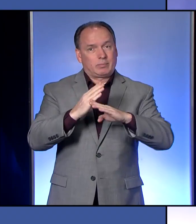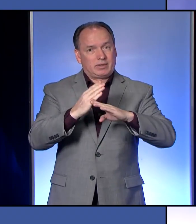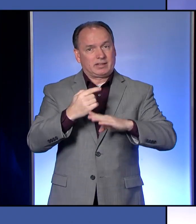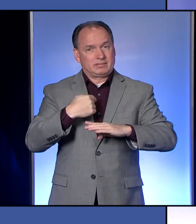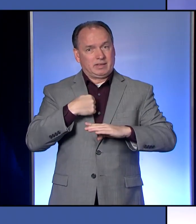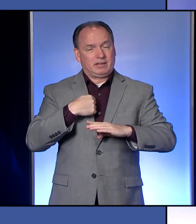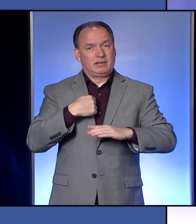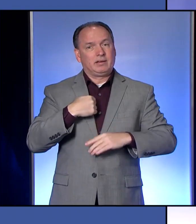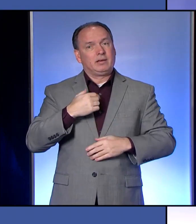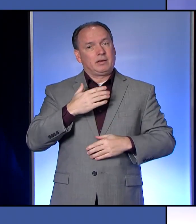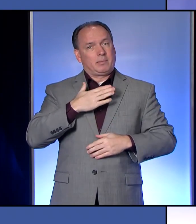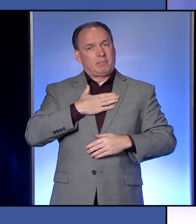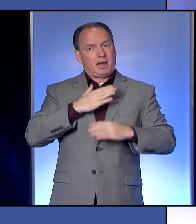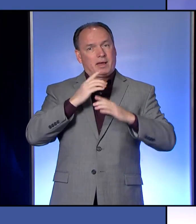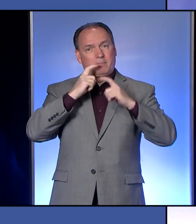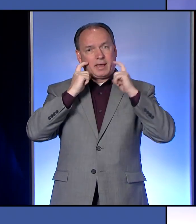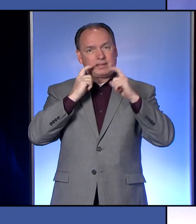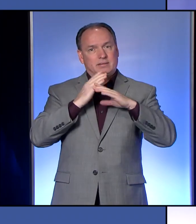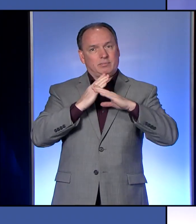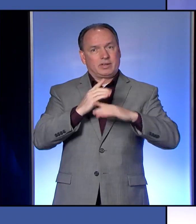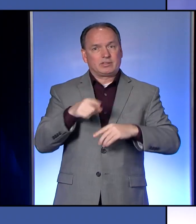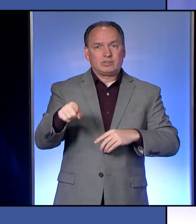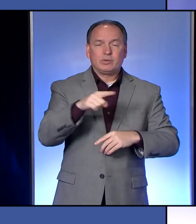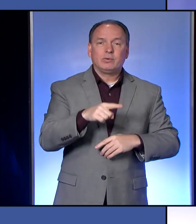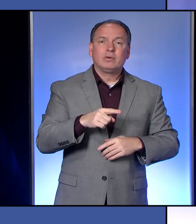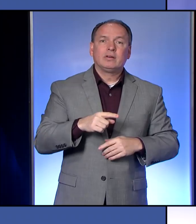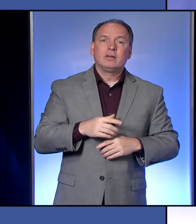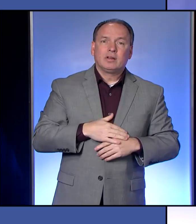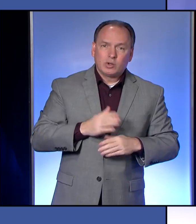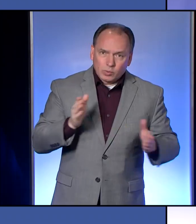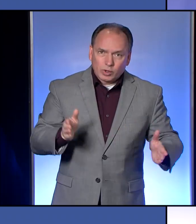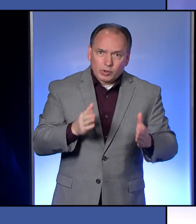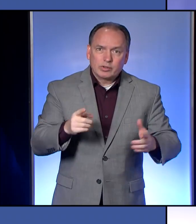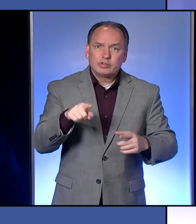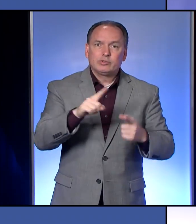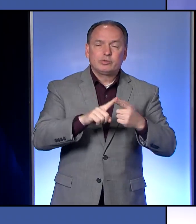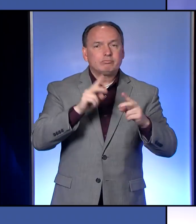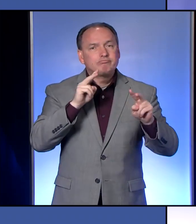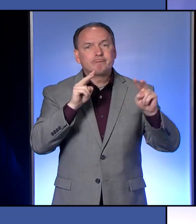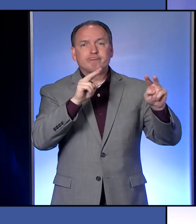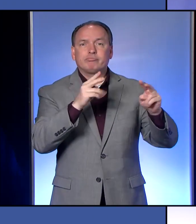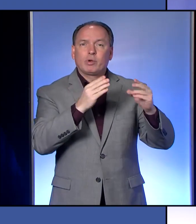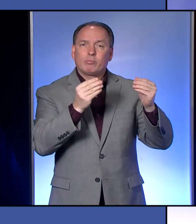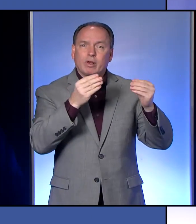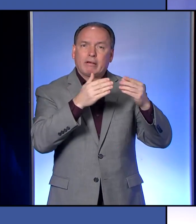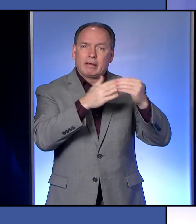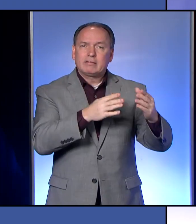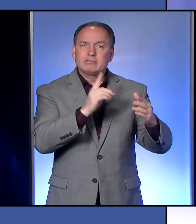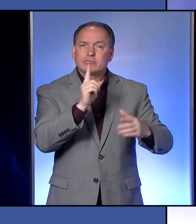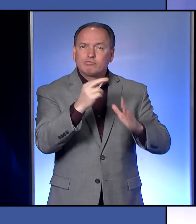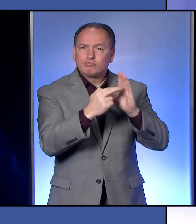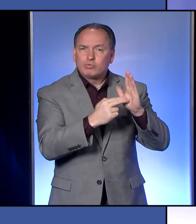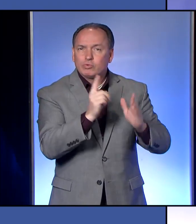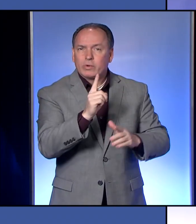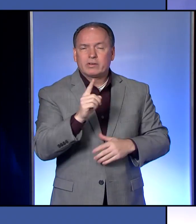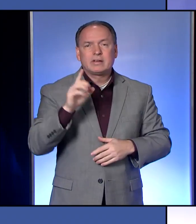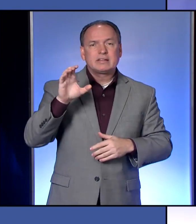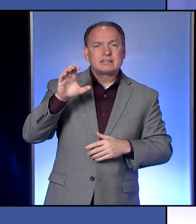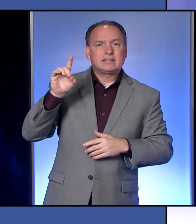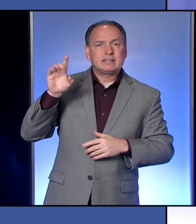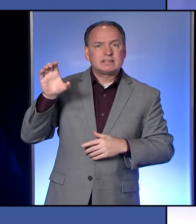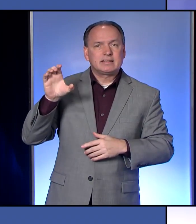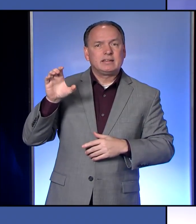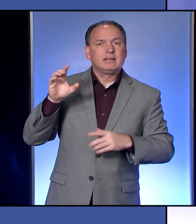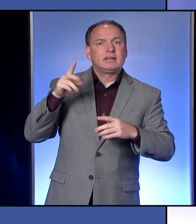You're encouraged to refer to guidance provided by the Pennsylvania Department of Health and the CDC and guidance and much more